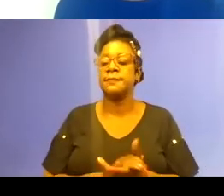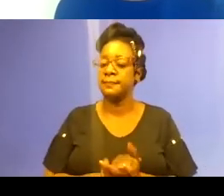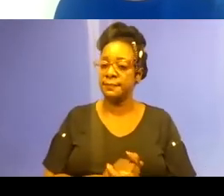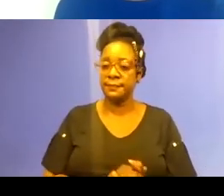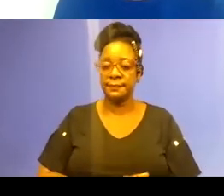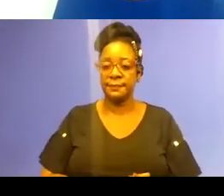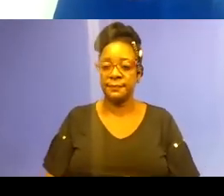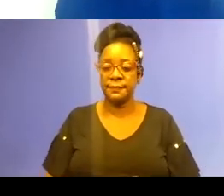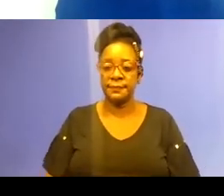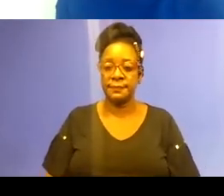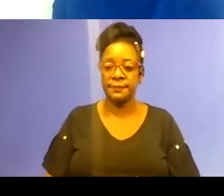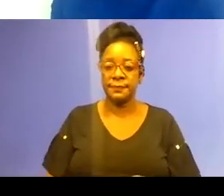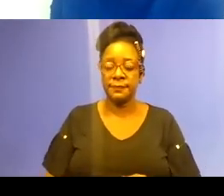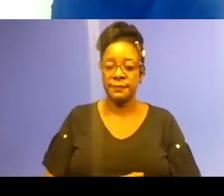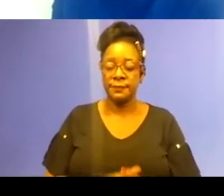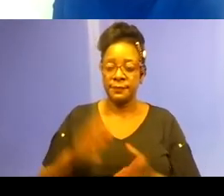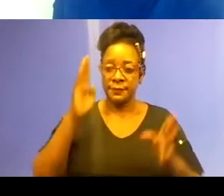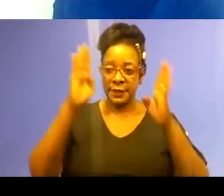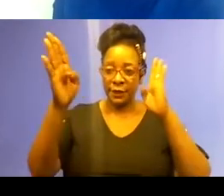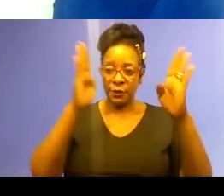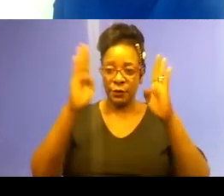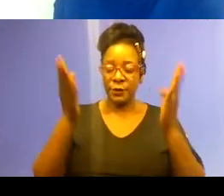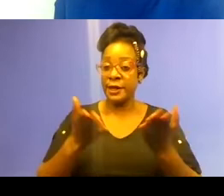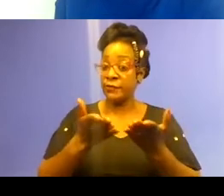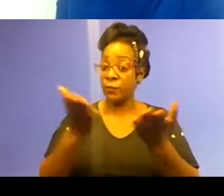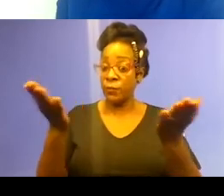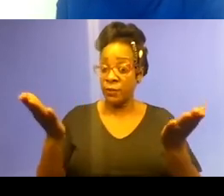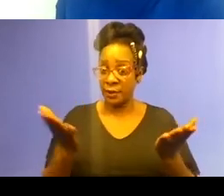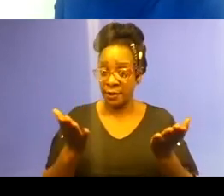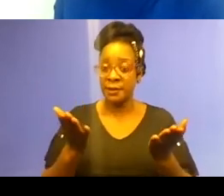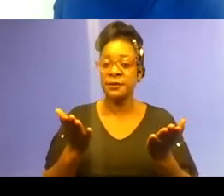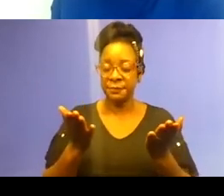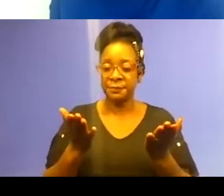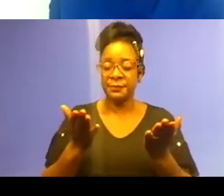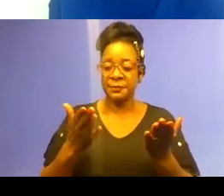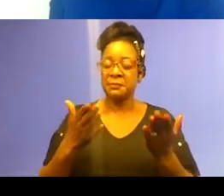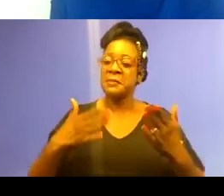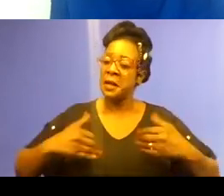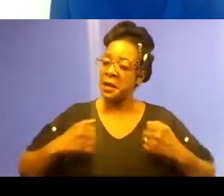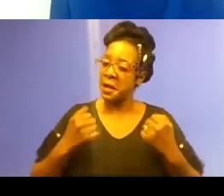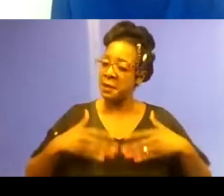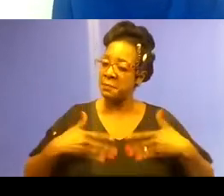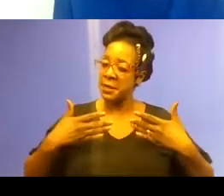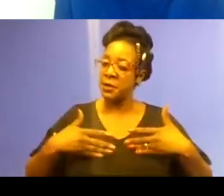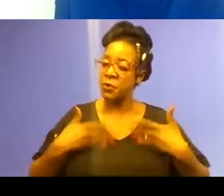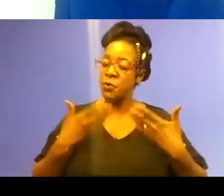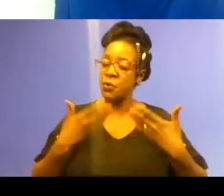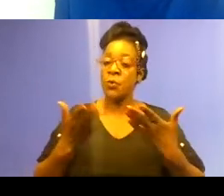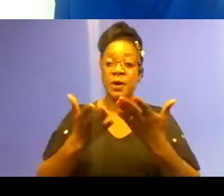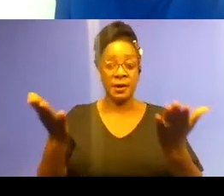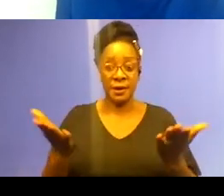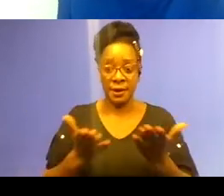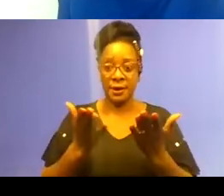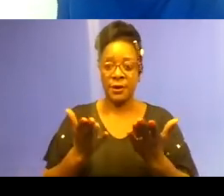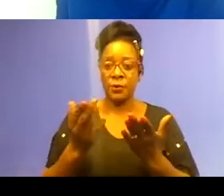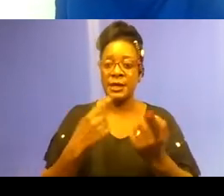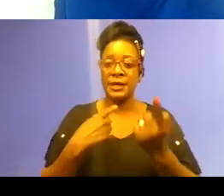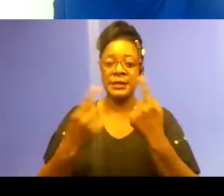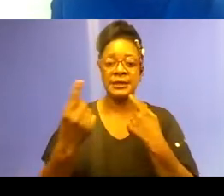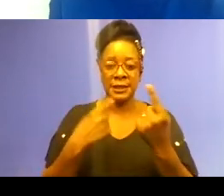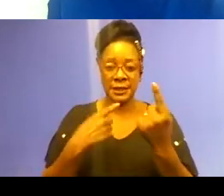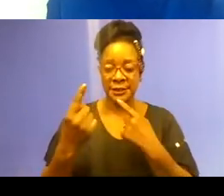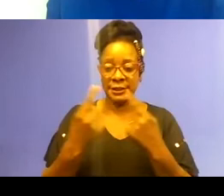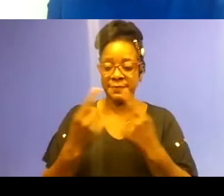Hello, everyone. We're so glad you're here for EDB week, where we're discussing some really big issues with some really great